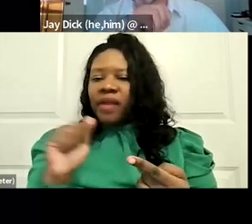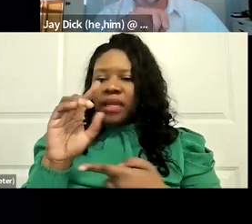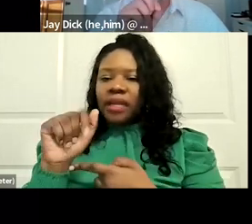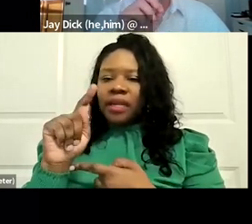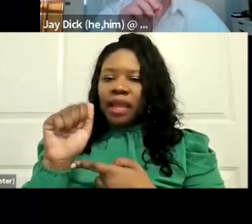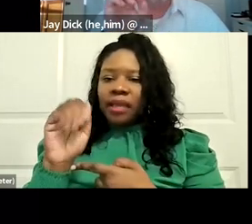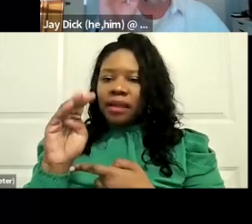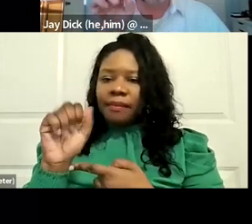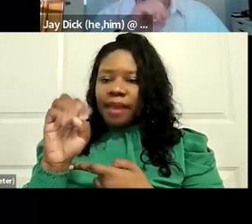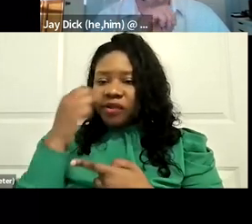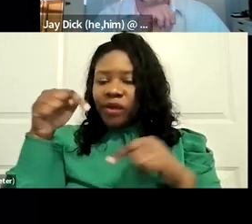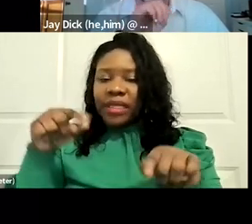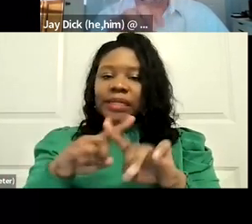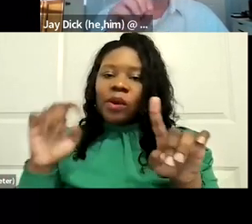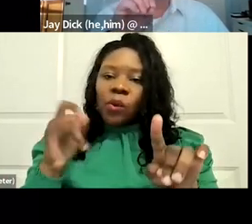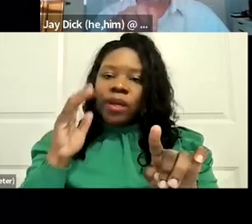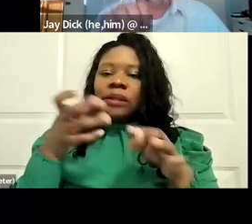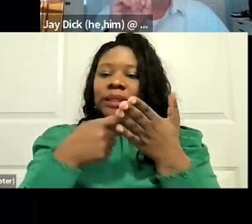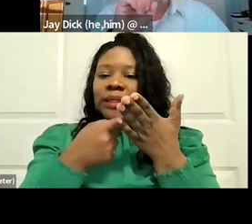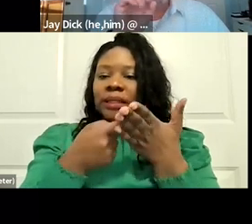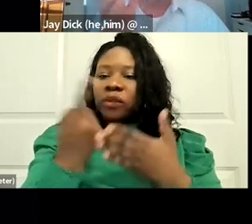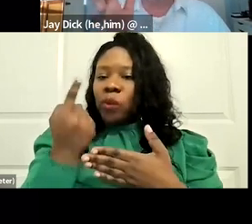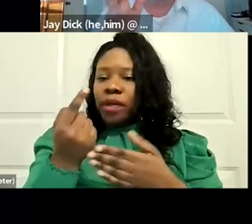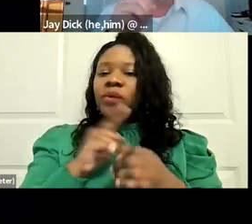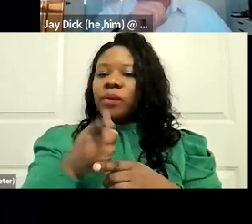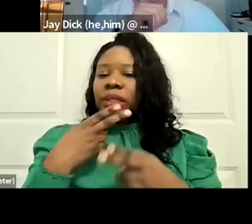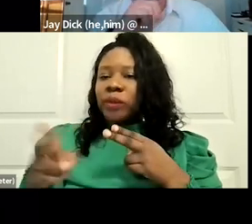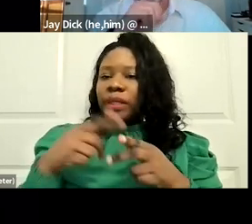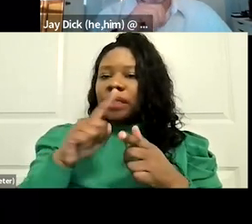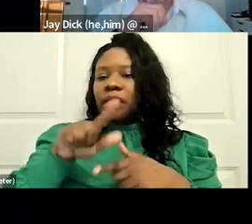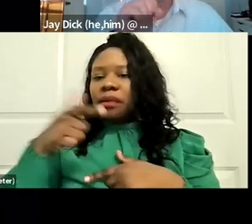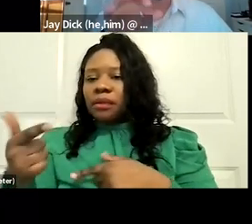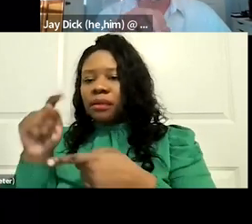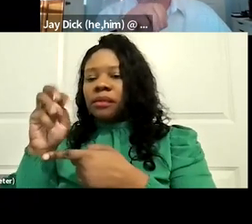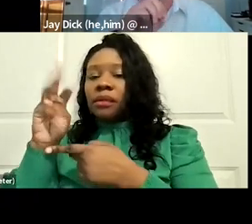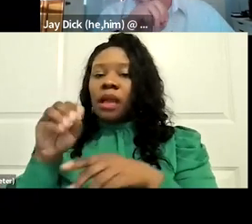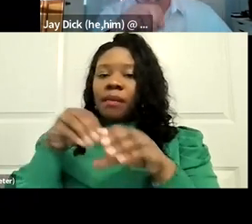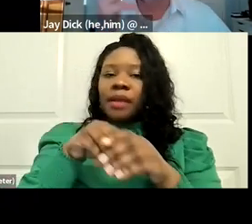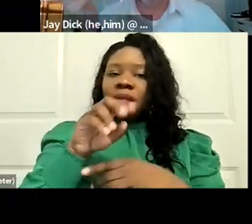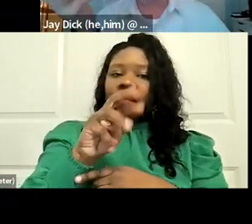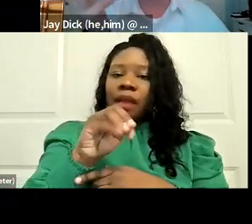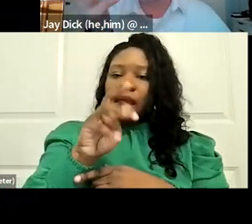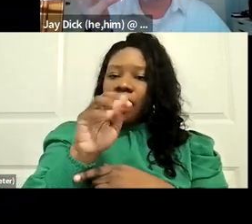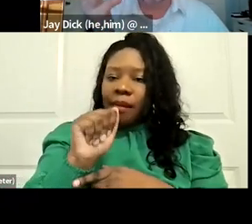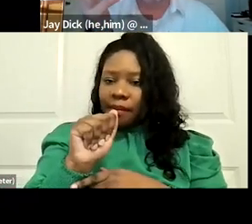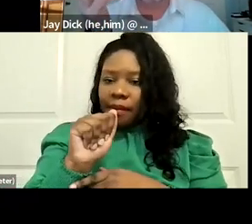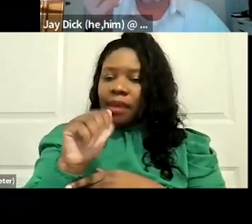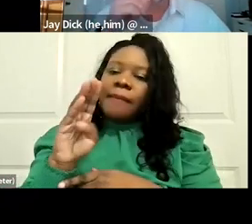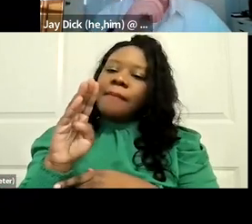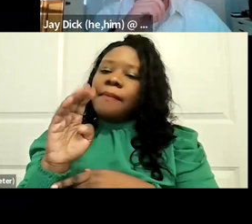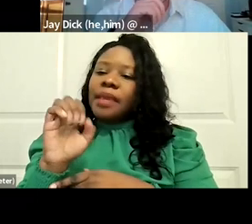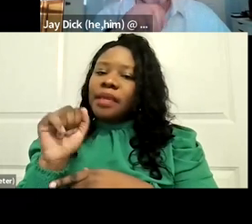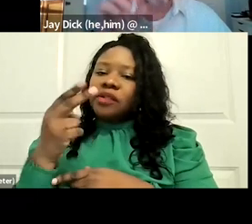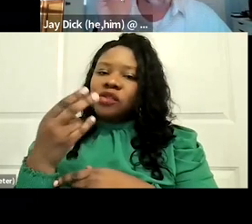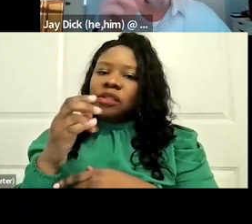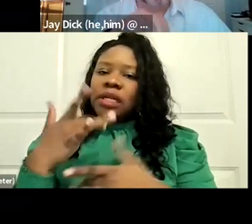talk about one of them really quick and then turn it over to Tom. In Miami Beach, there was a bond initiative, Yes to Arts, passed with 65% of